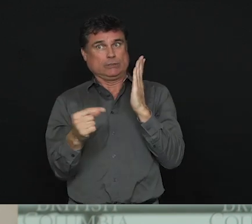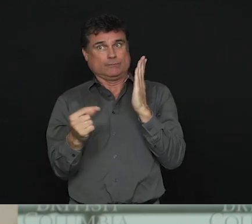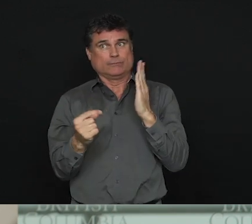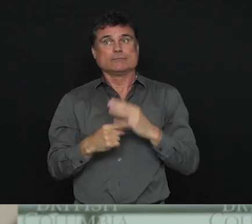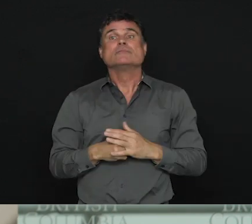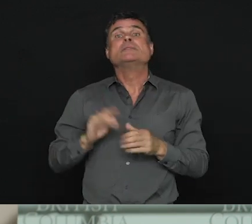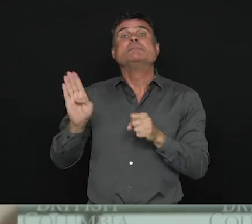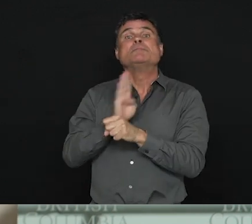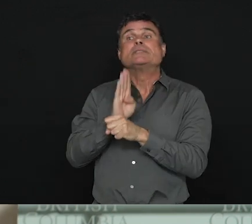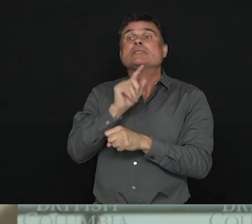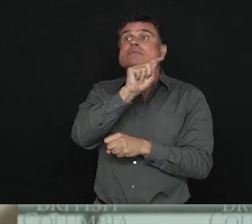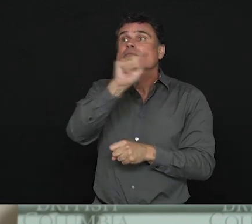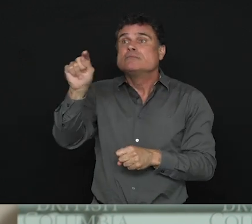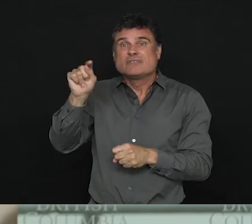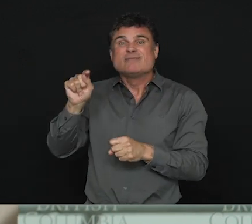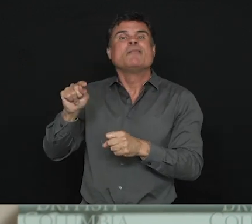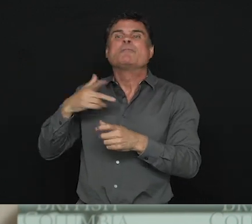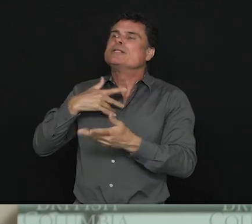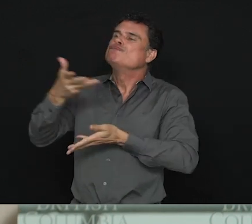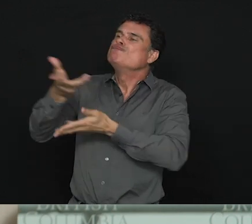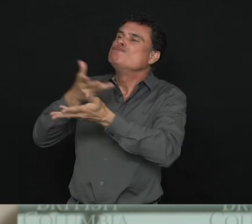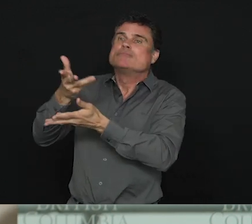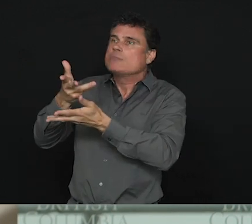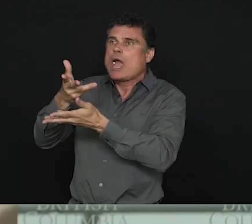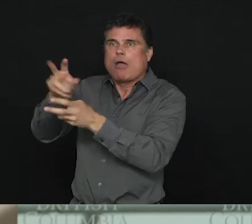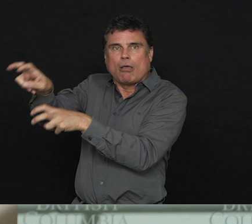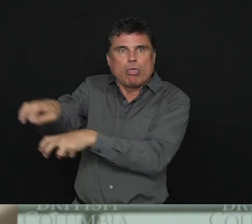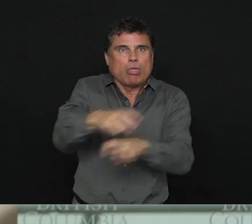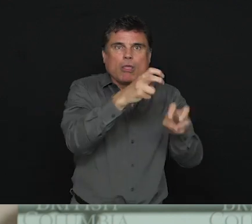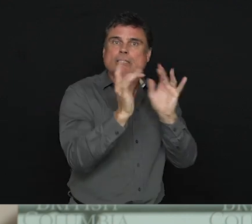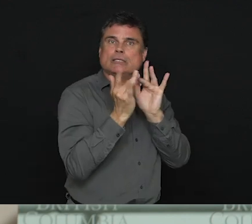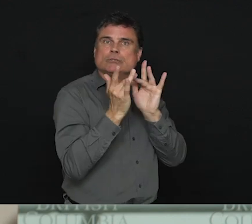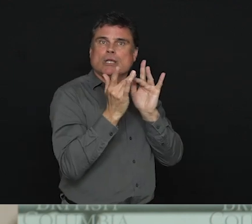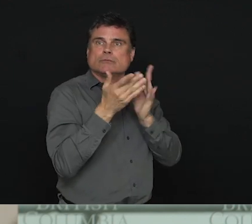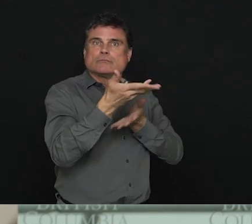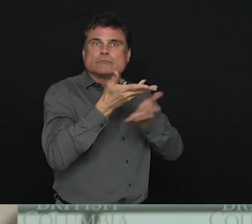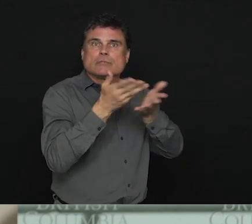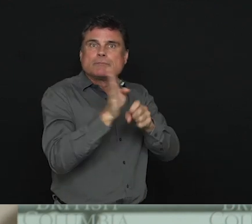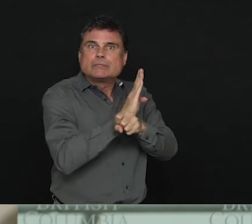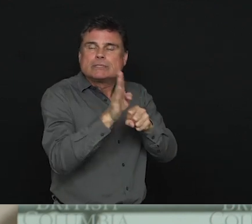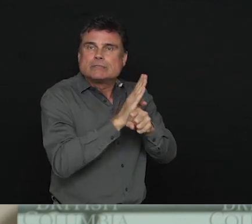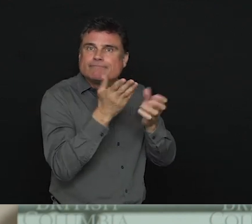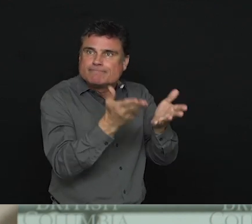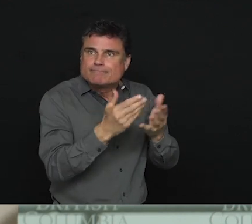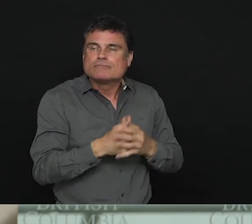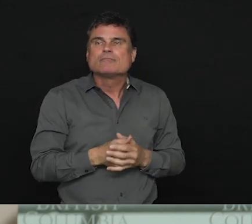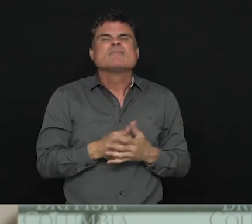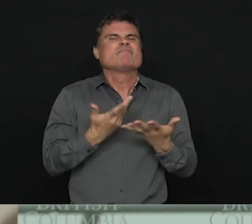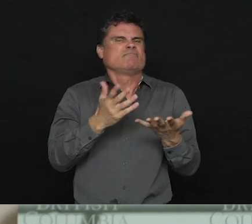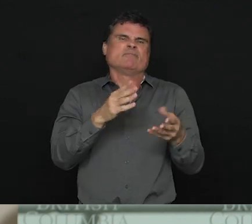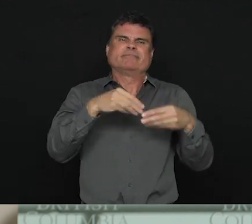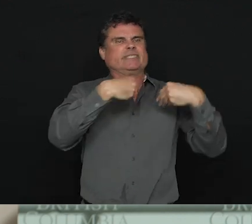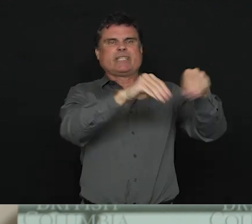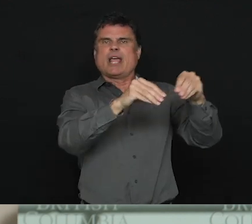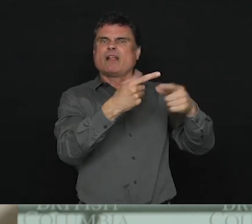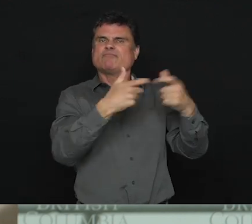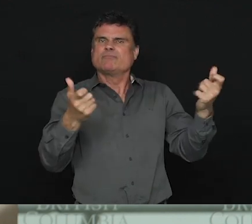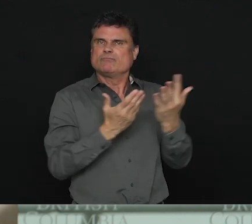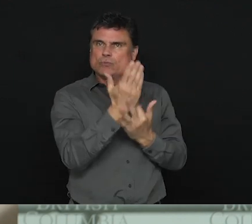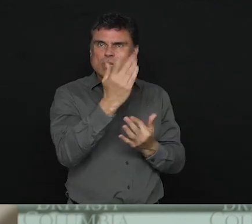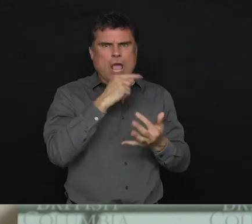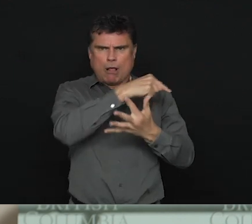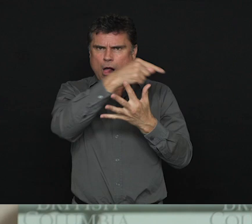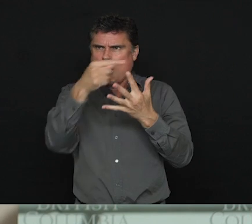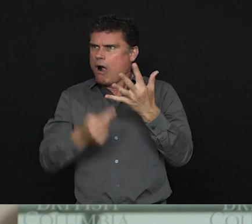afloat in these uncertain times. The challenges we're facing today have underscored the importance of reliable